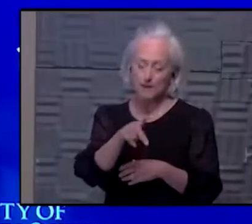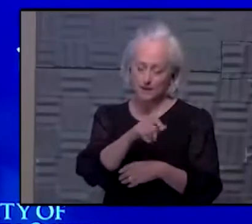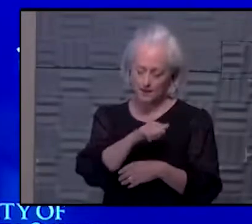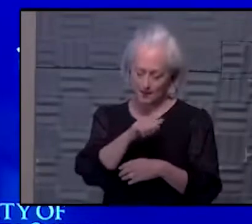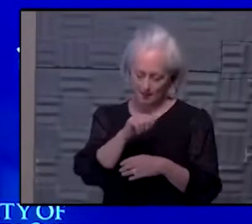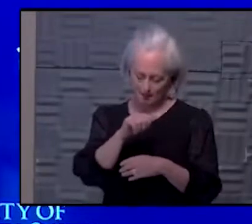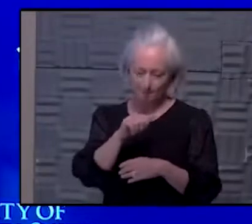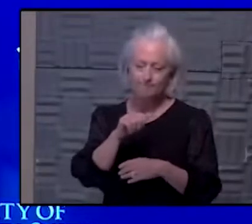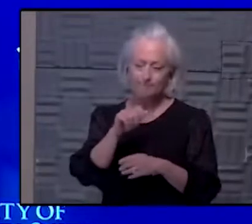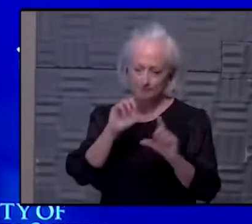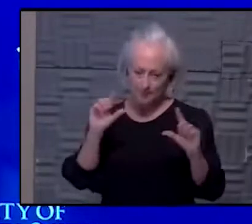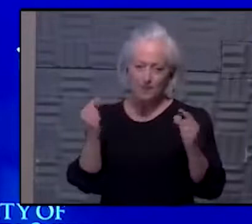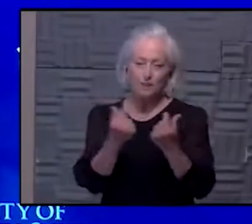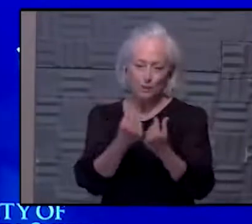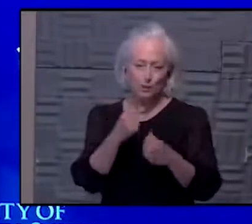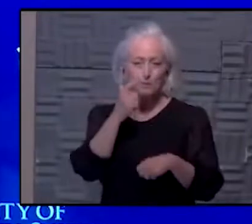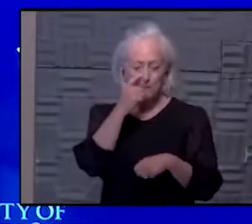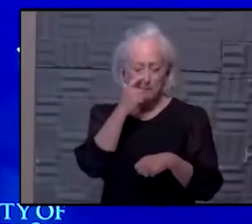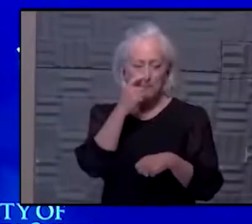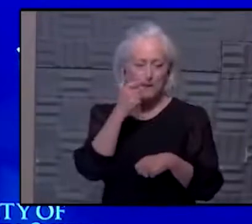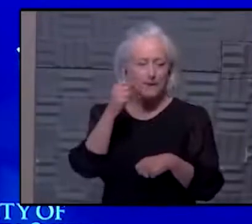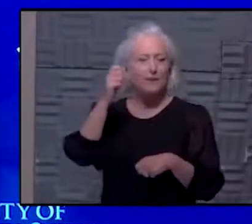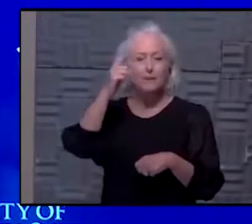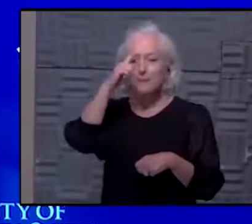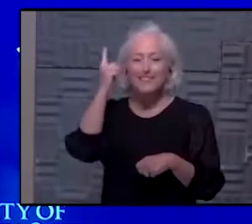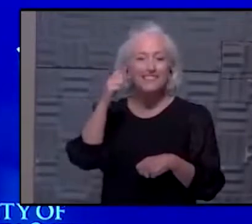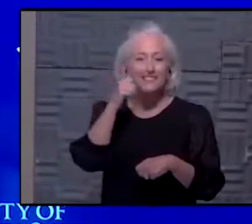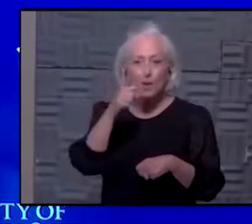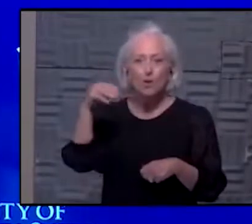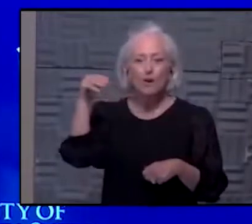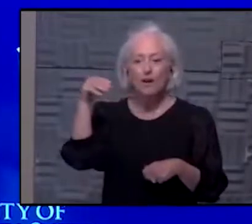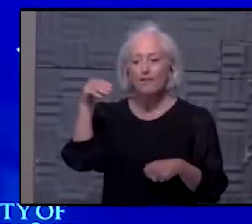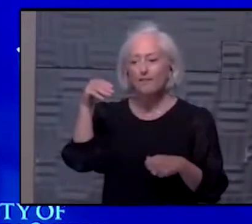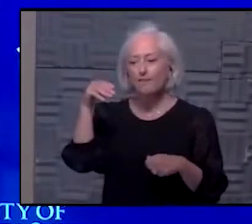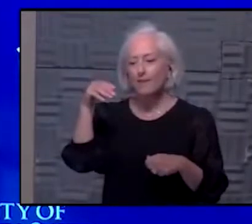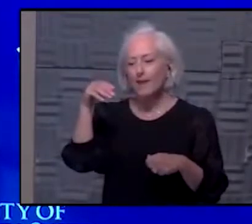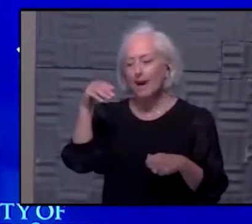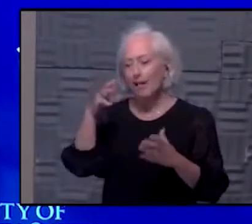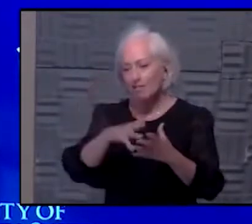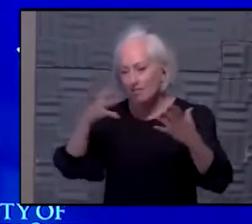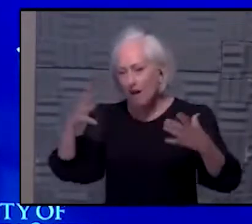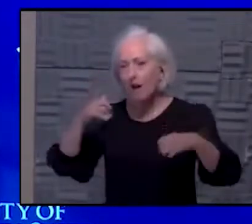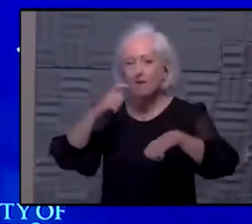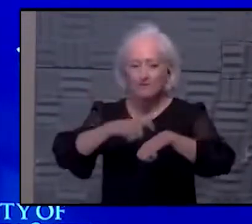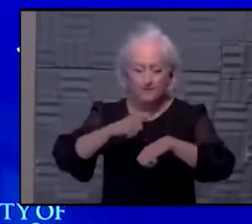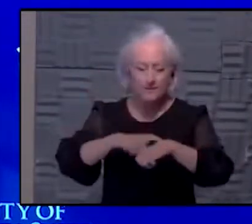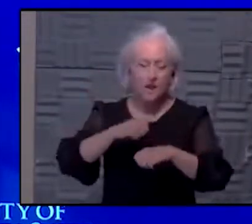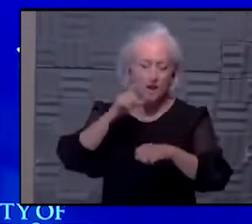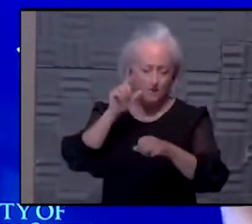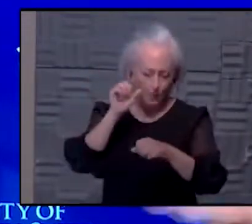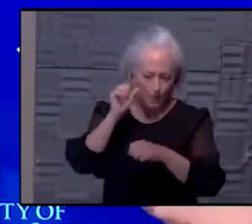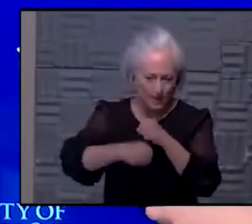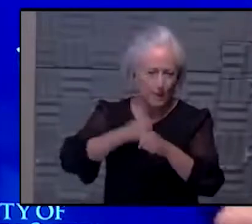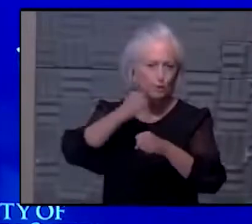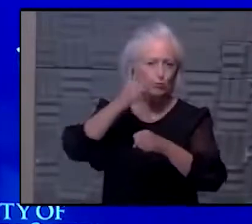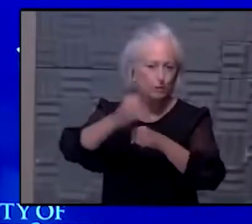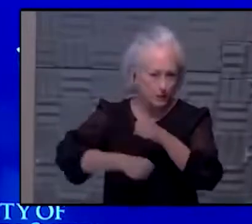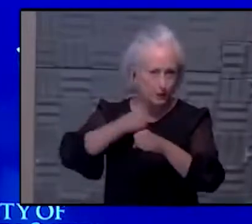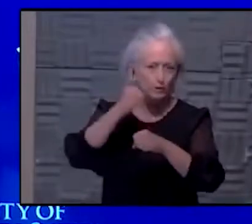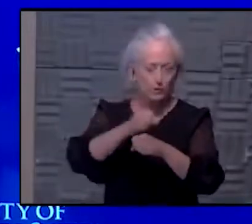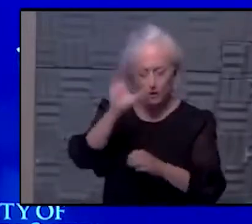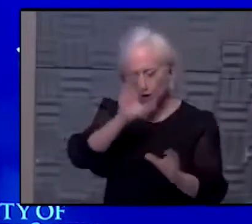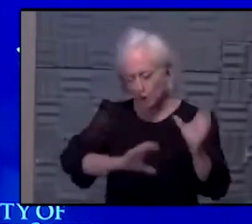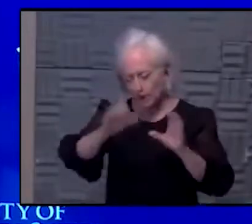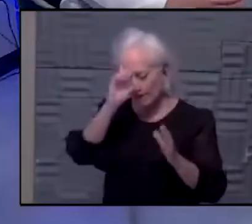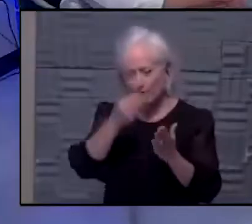things that otherwise companies and entrepreneurs would have had to spend generations and to try, you know, years and years, trying to find the money to finance that trial.